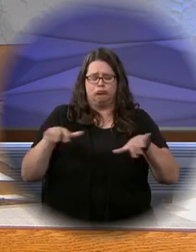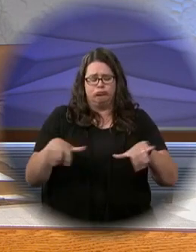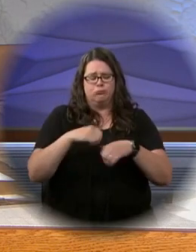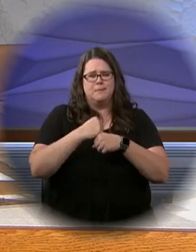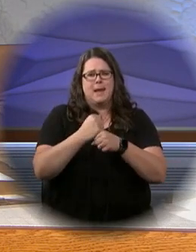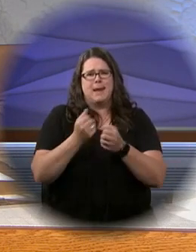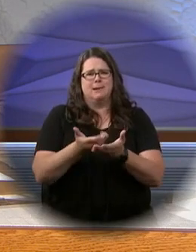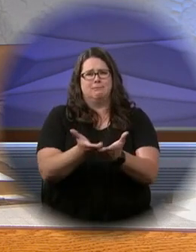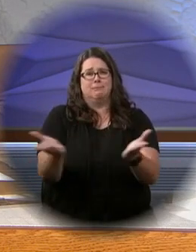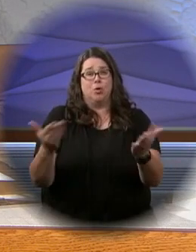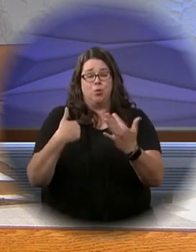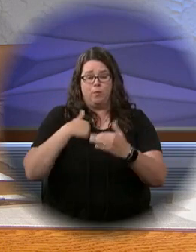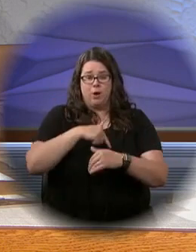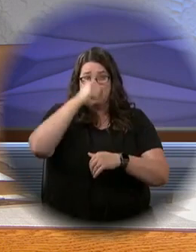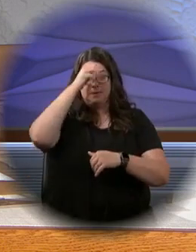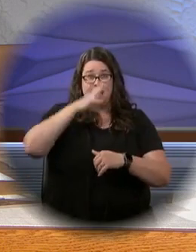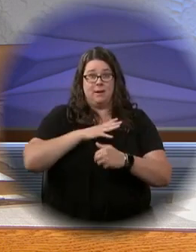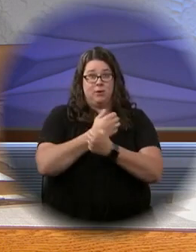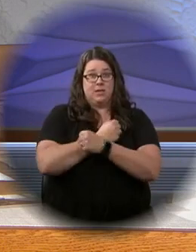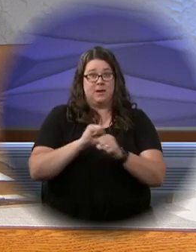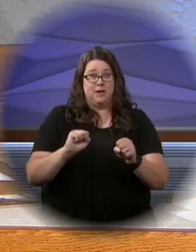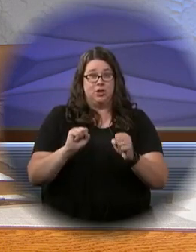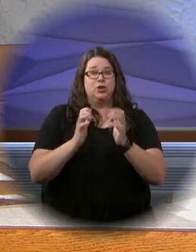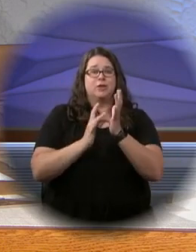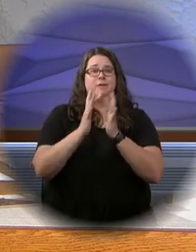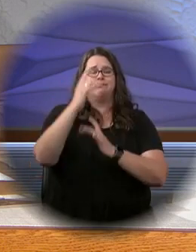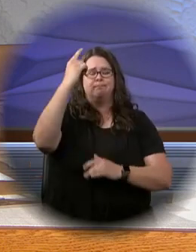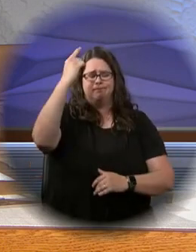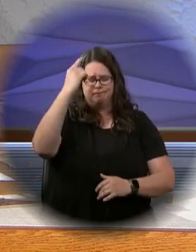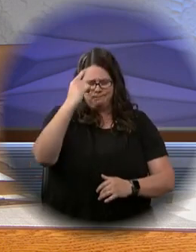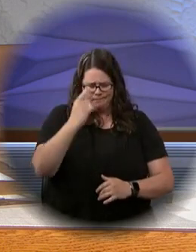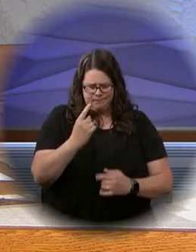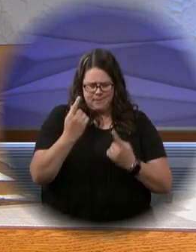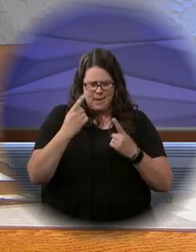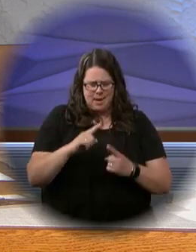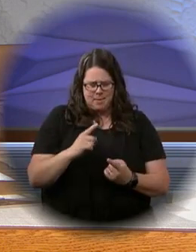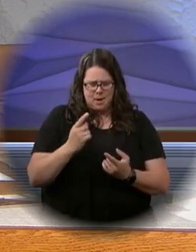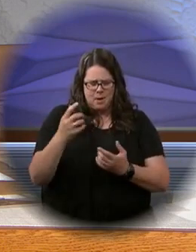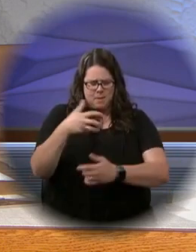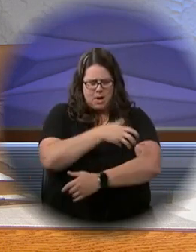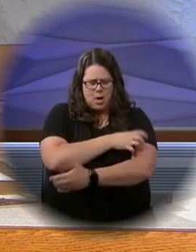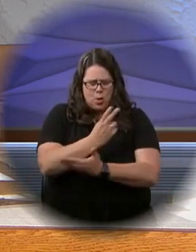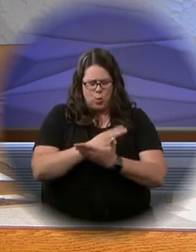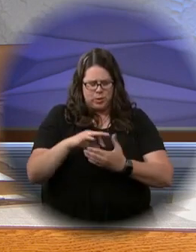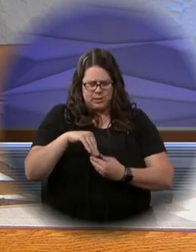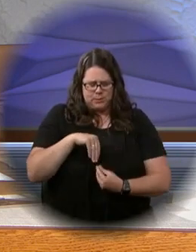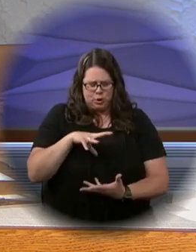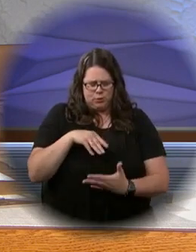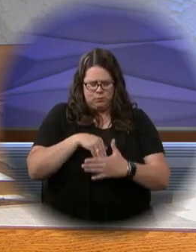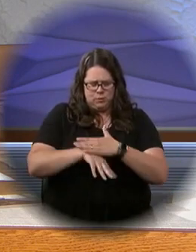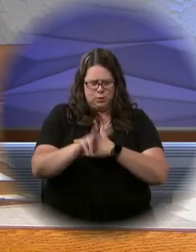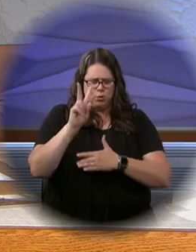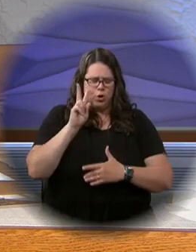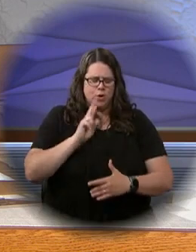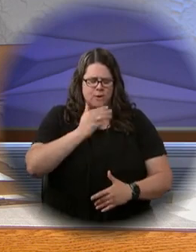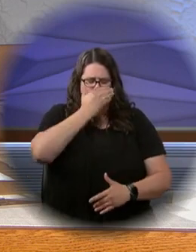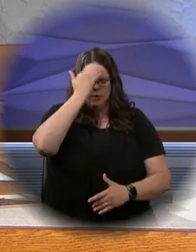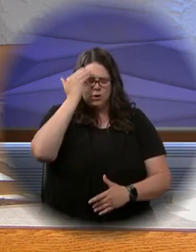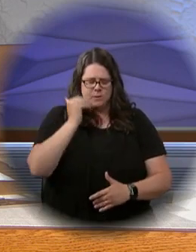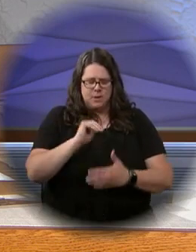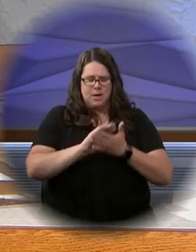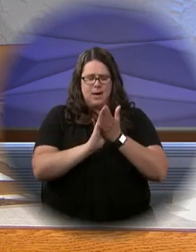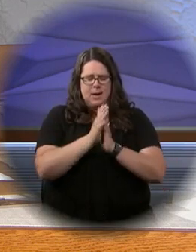him all things were made. For us men and for our salvation, he came down from heaven, and by the Holy Spirit was